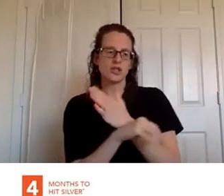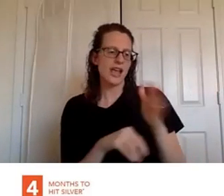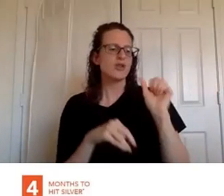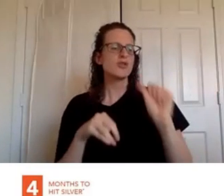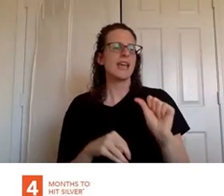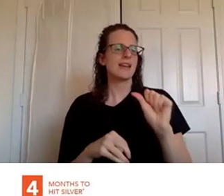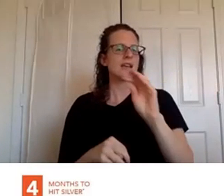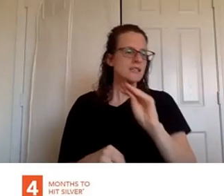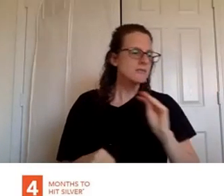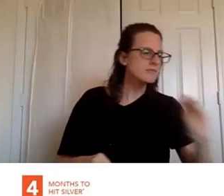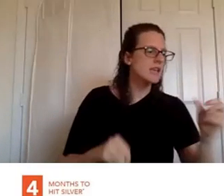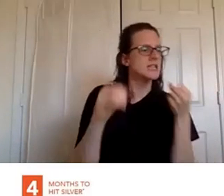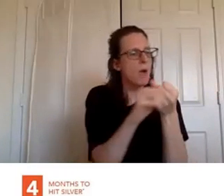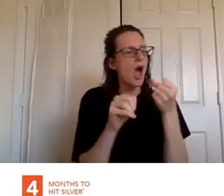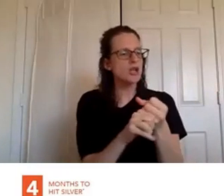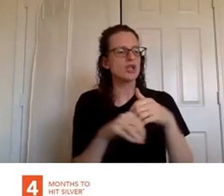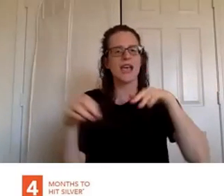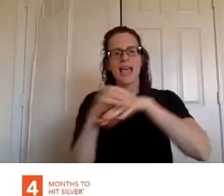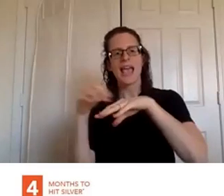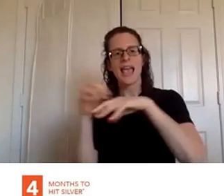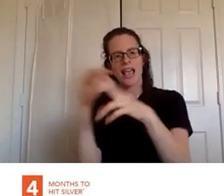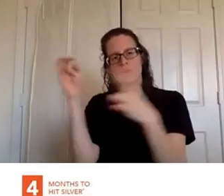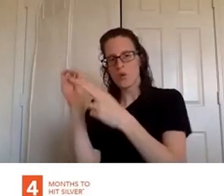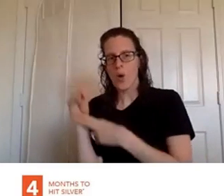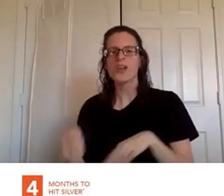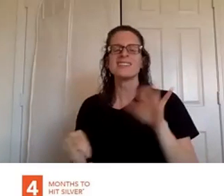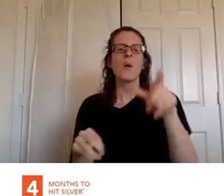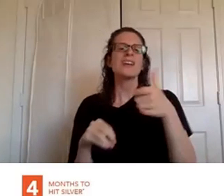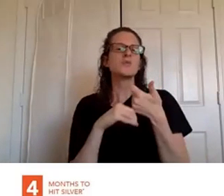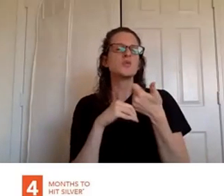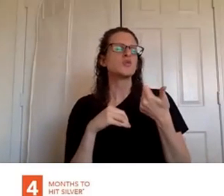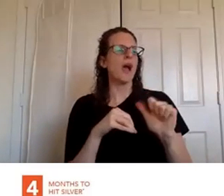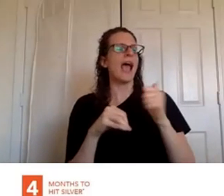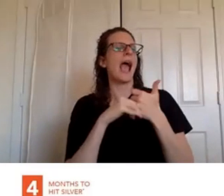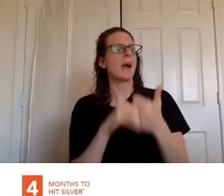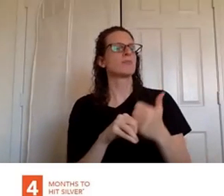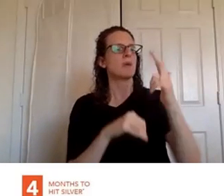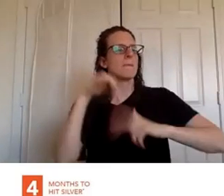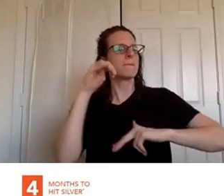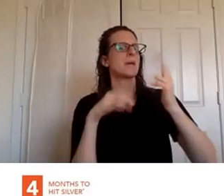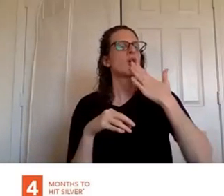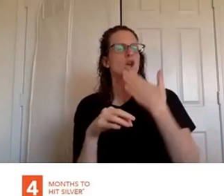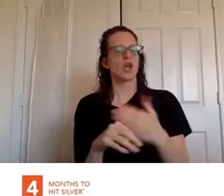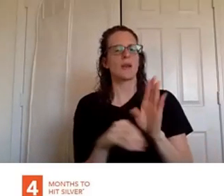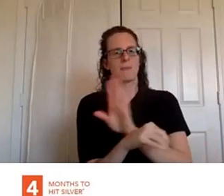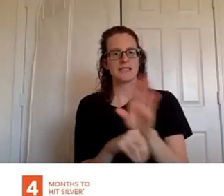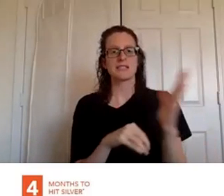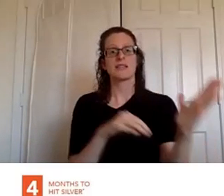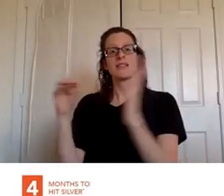roller and stuff um that's where this comes into play so um when it comes to senior star